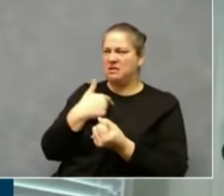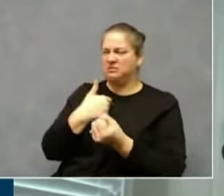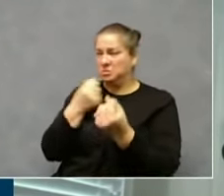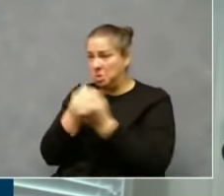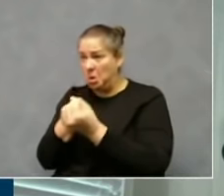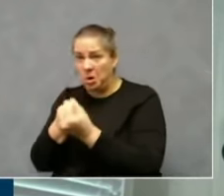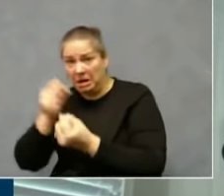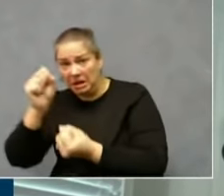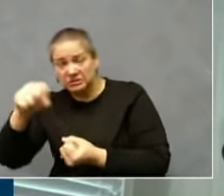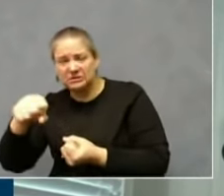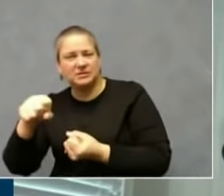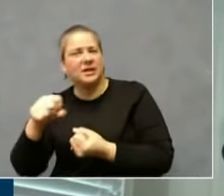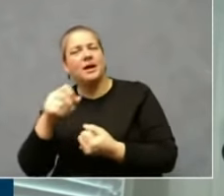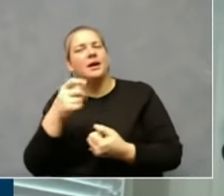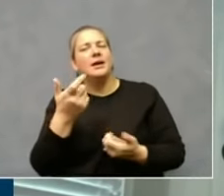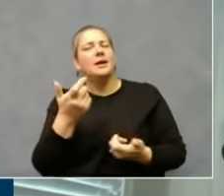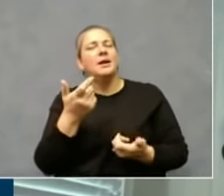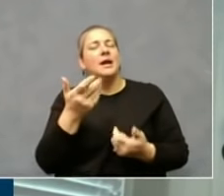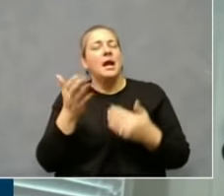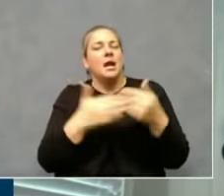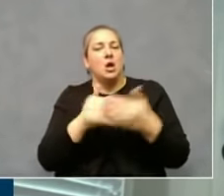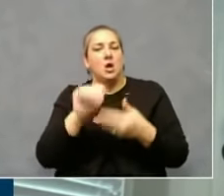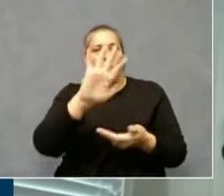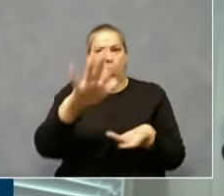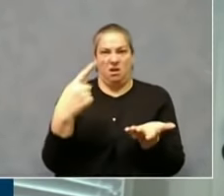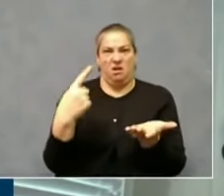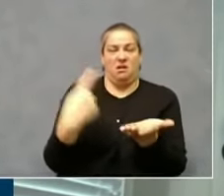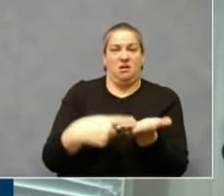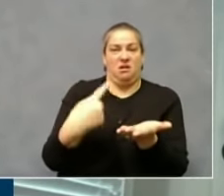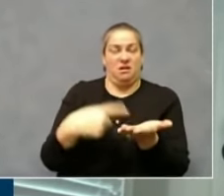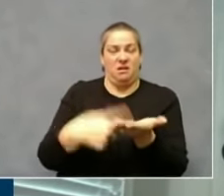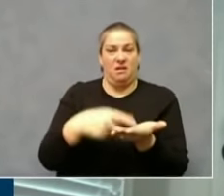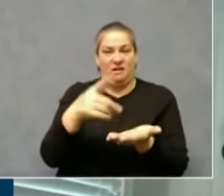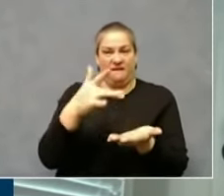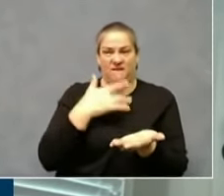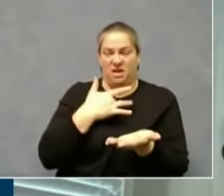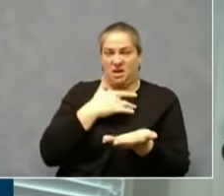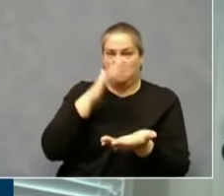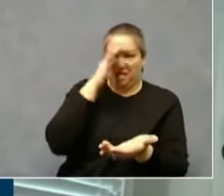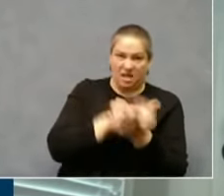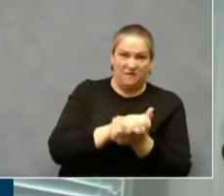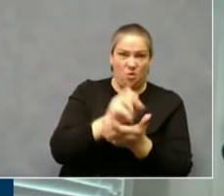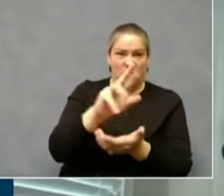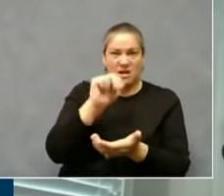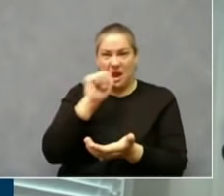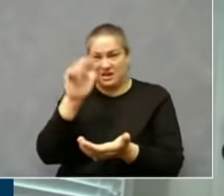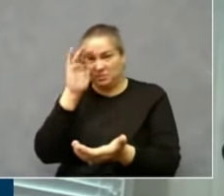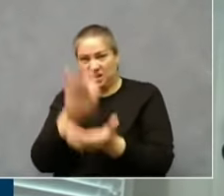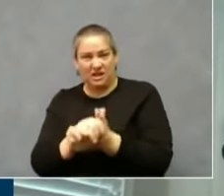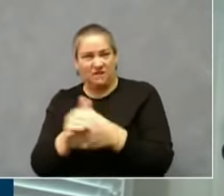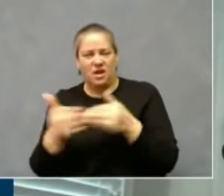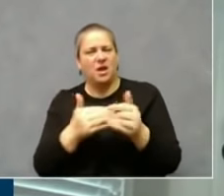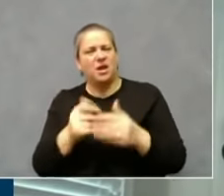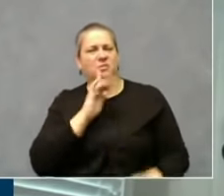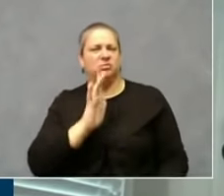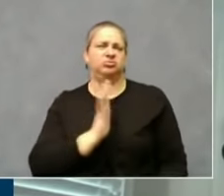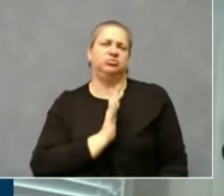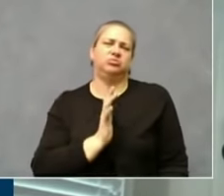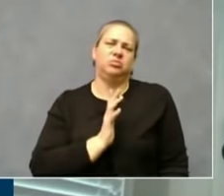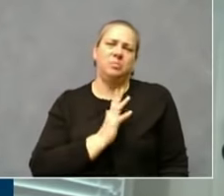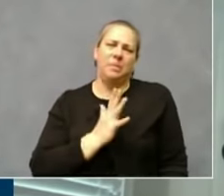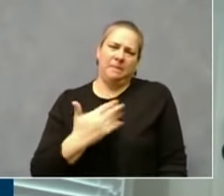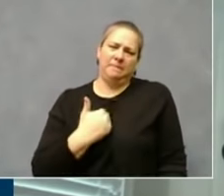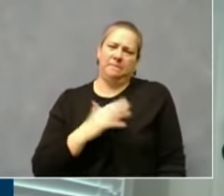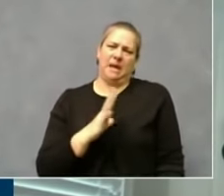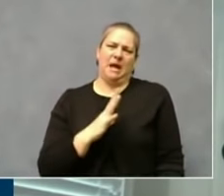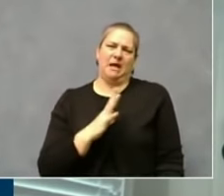A discussion with your friends and your family and your neighbors, and trying to have those moments where people understand